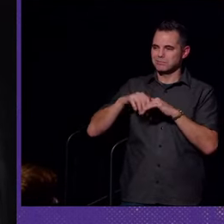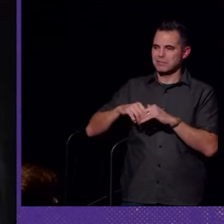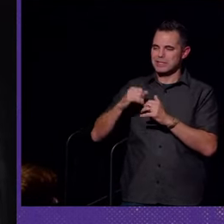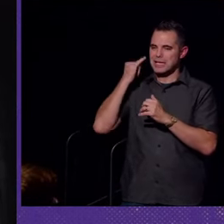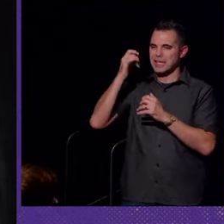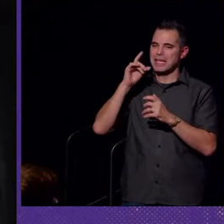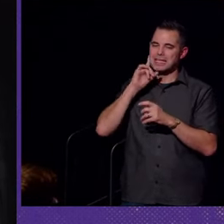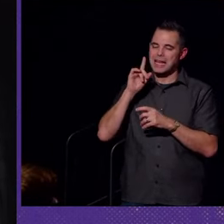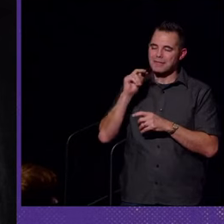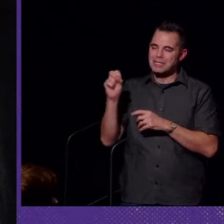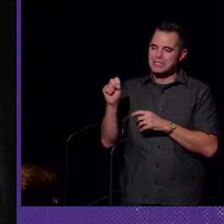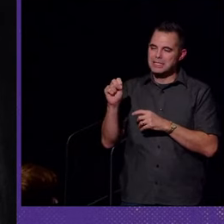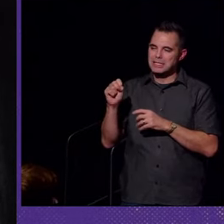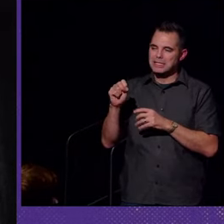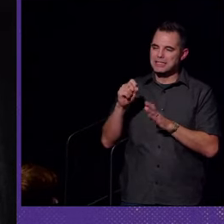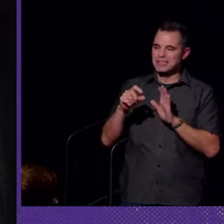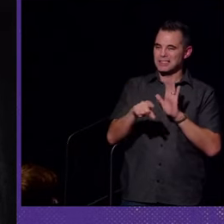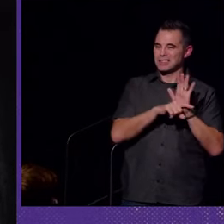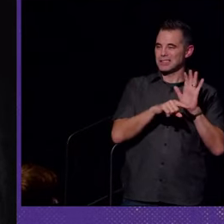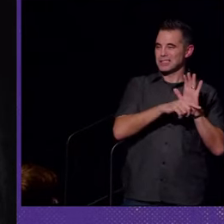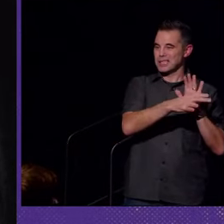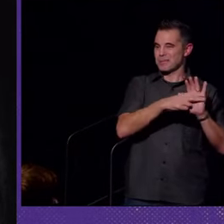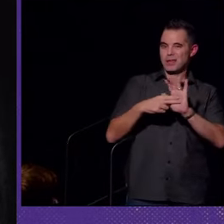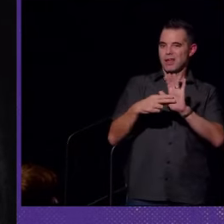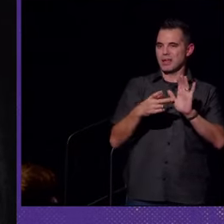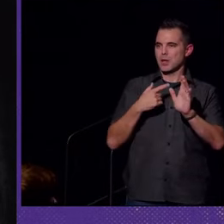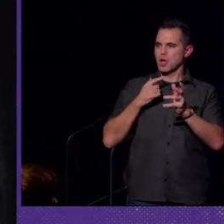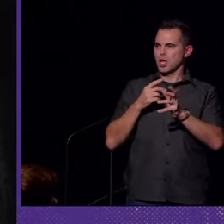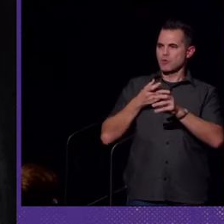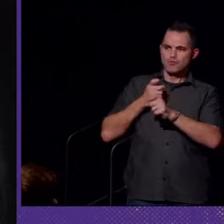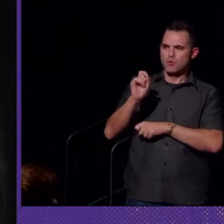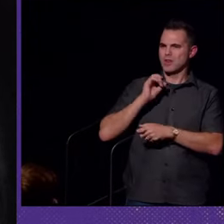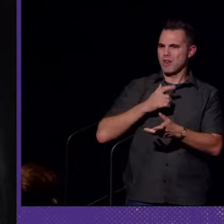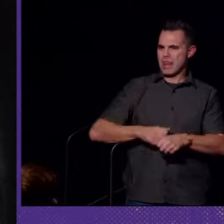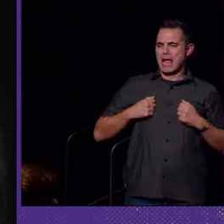deafness is stigmatizing, that is going to ruin your life,